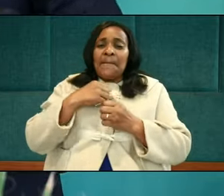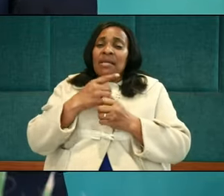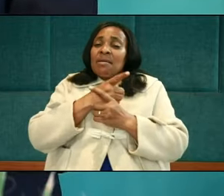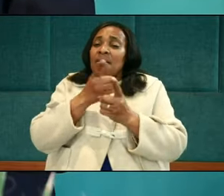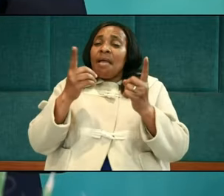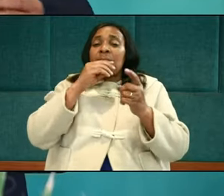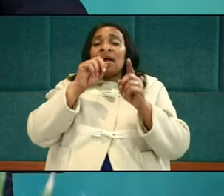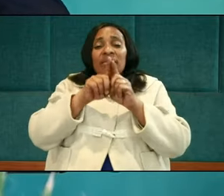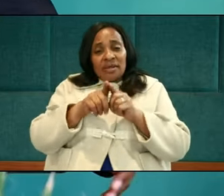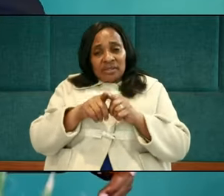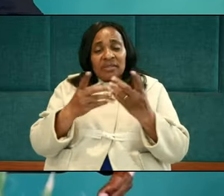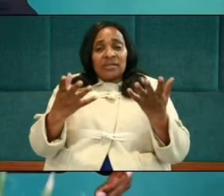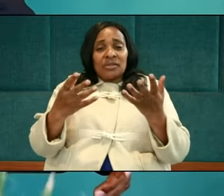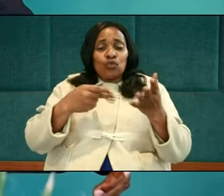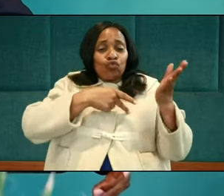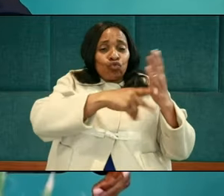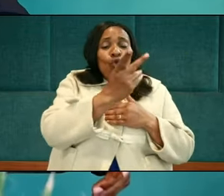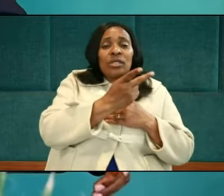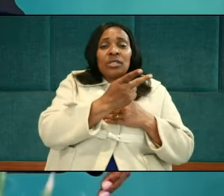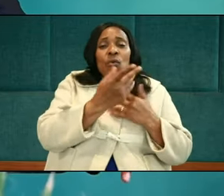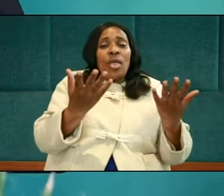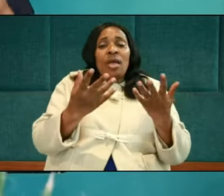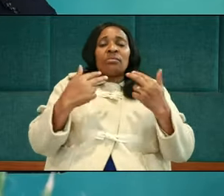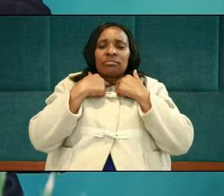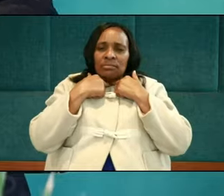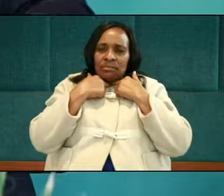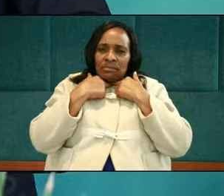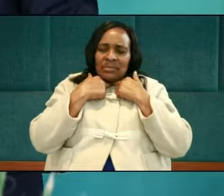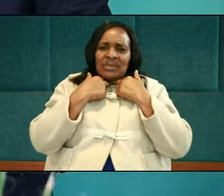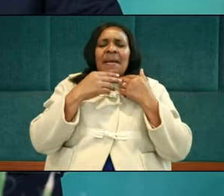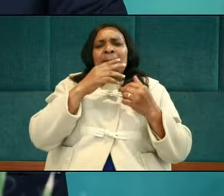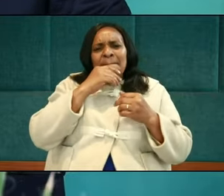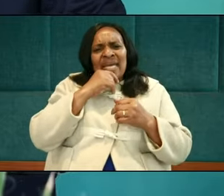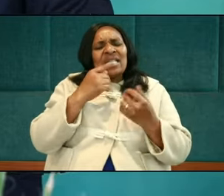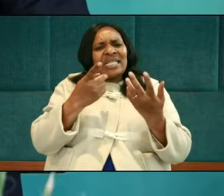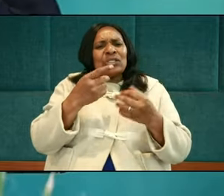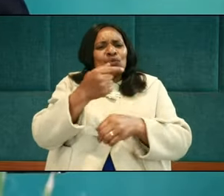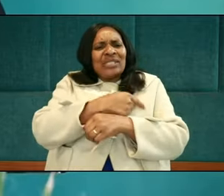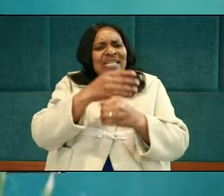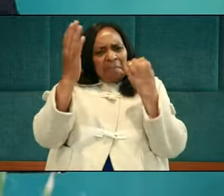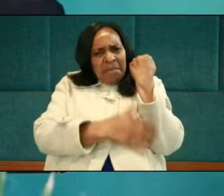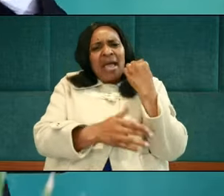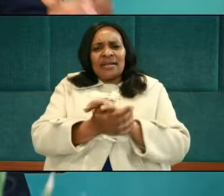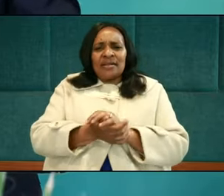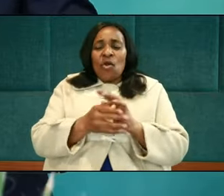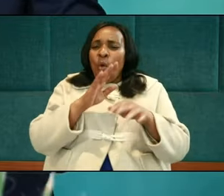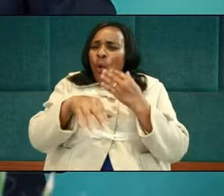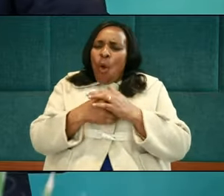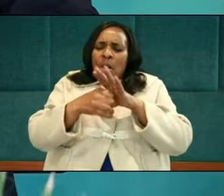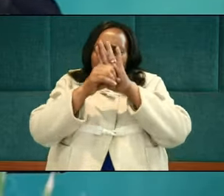was sold into slavery. This man was mistreated. He went through all kinds of